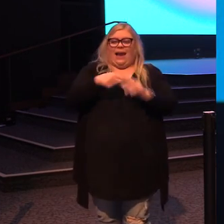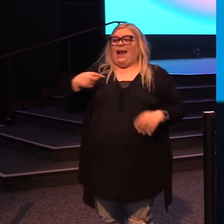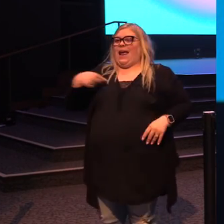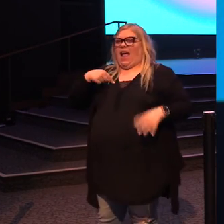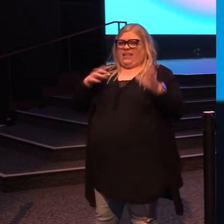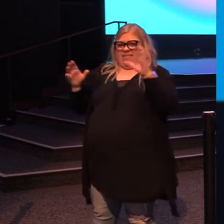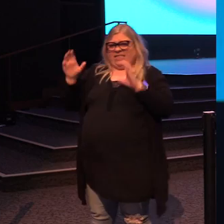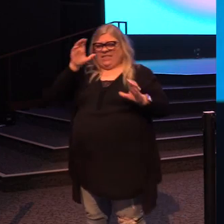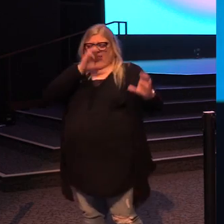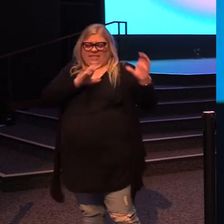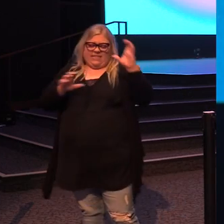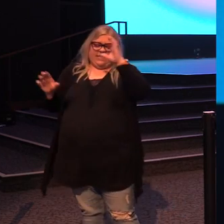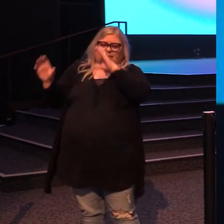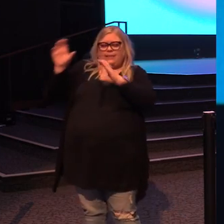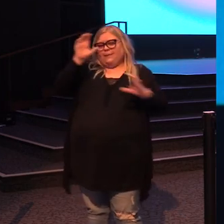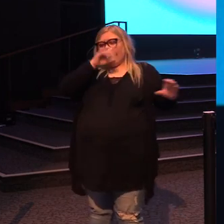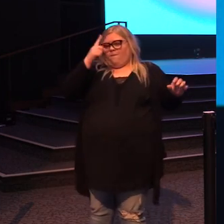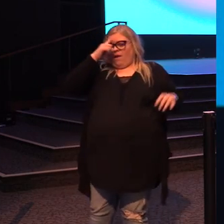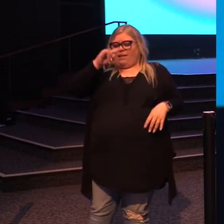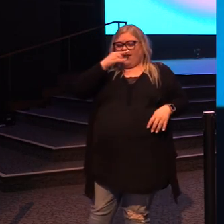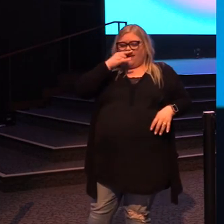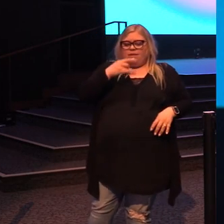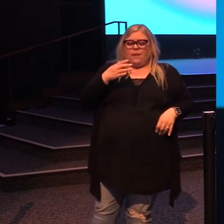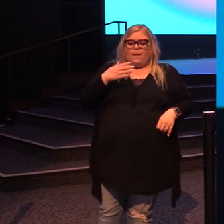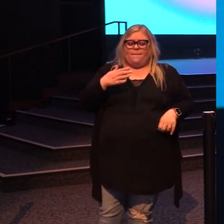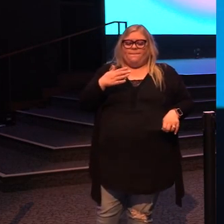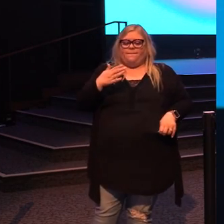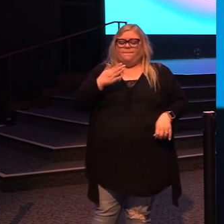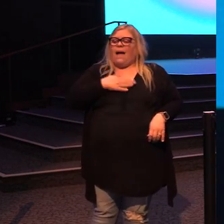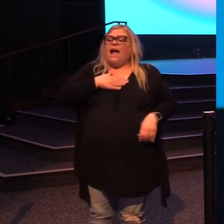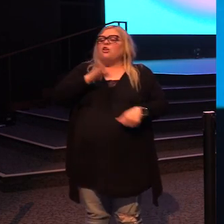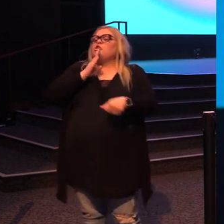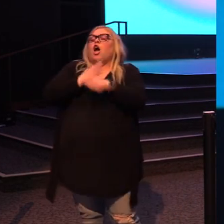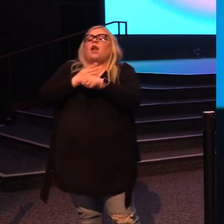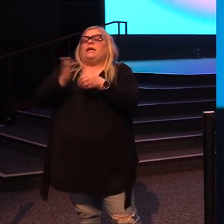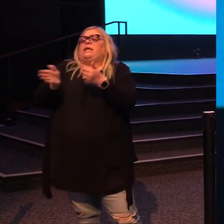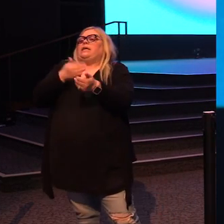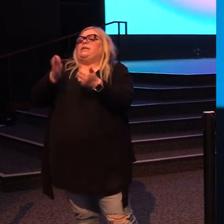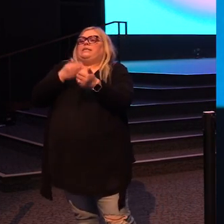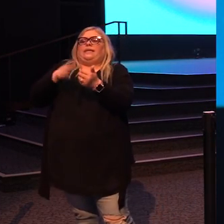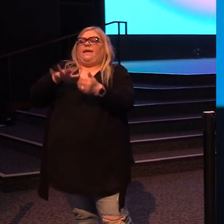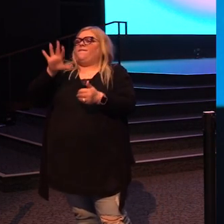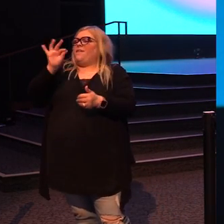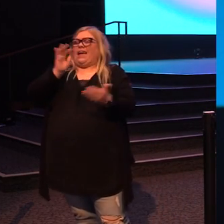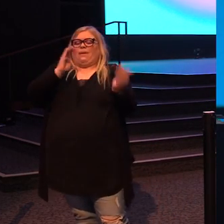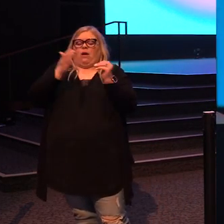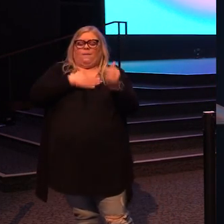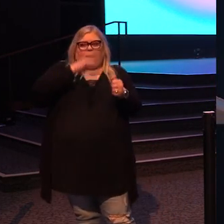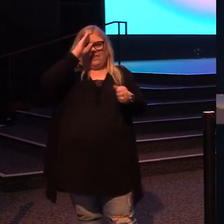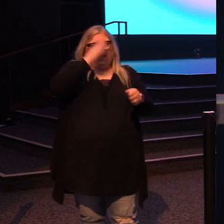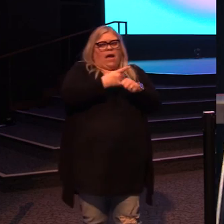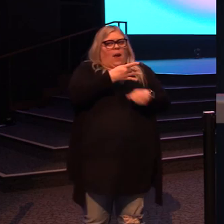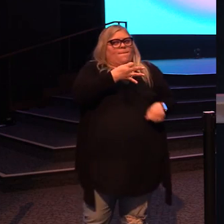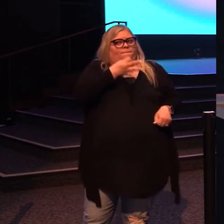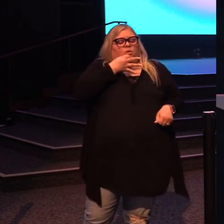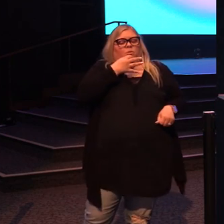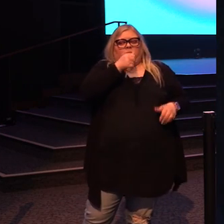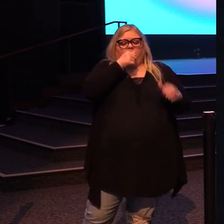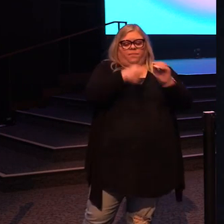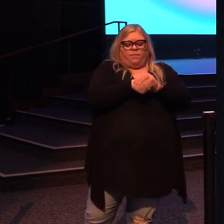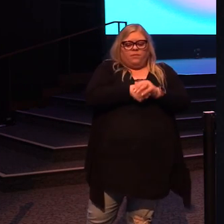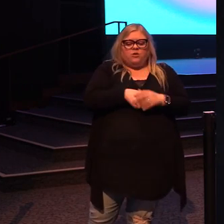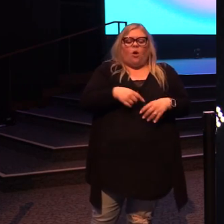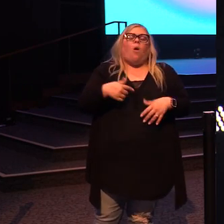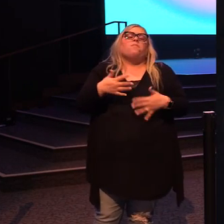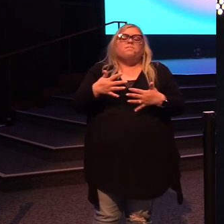the seeker. And so I began seeking. My daughter was always easier to find than my son, who was really good at this game. And so after a